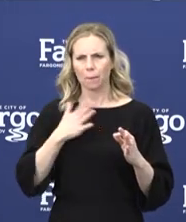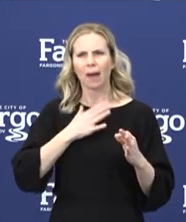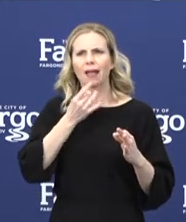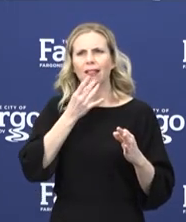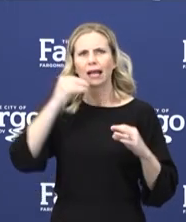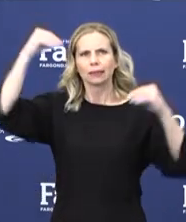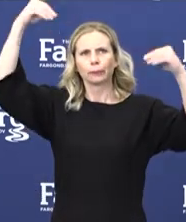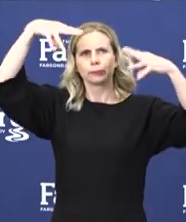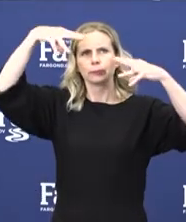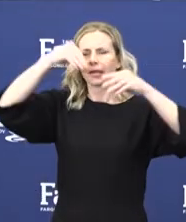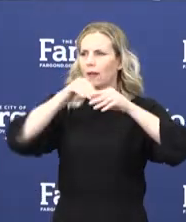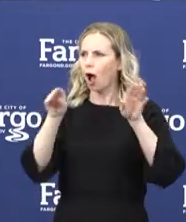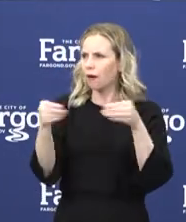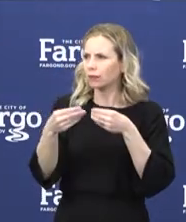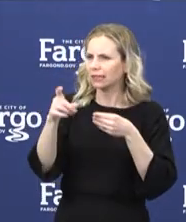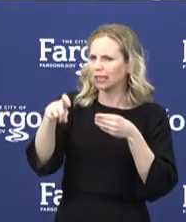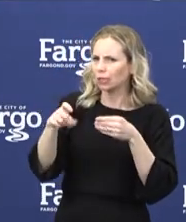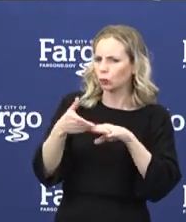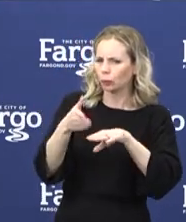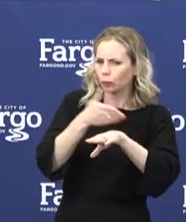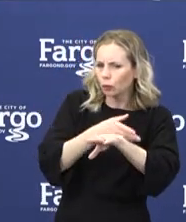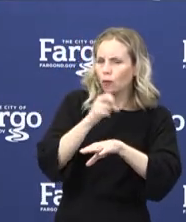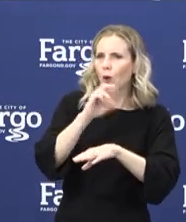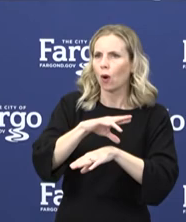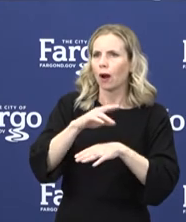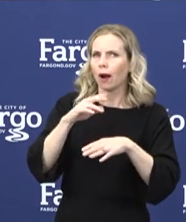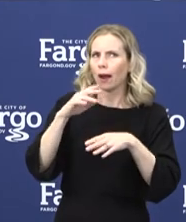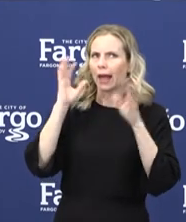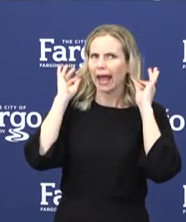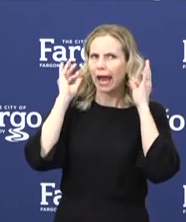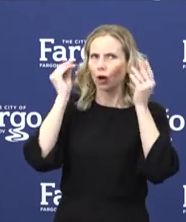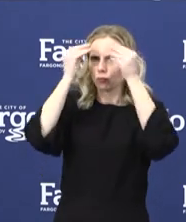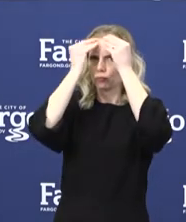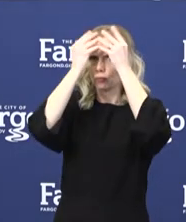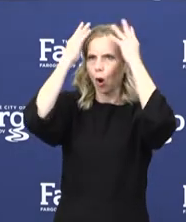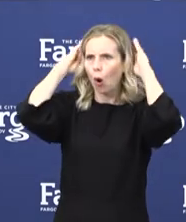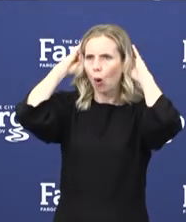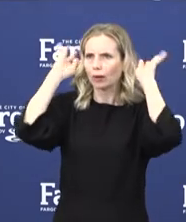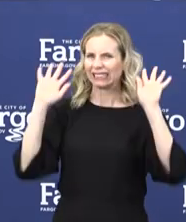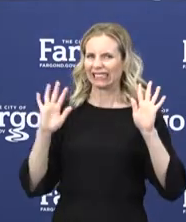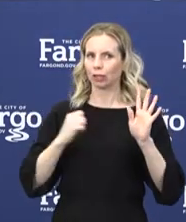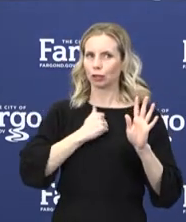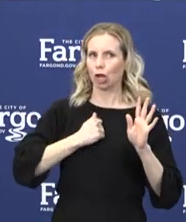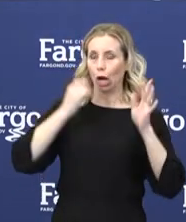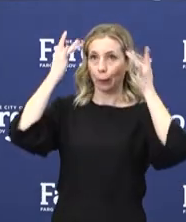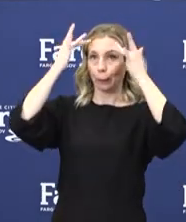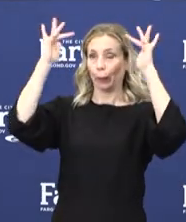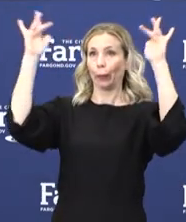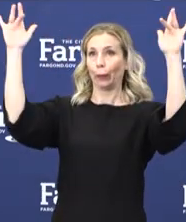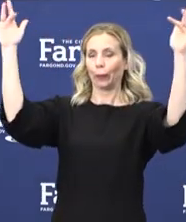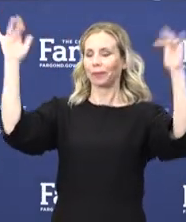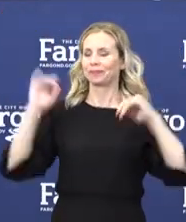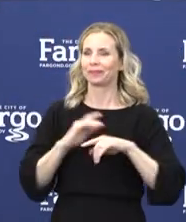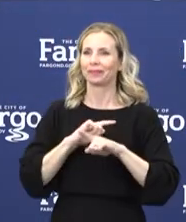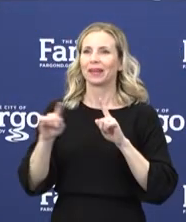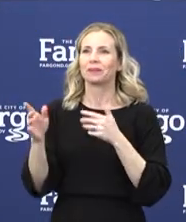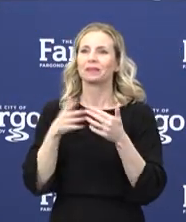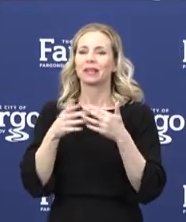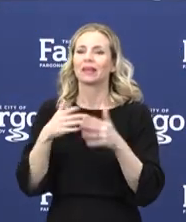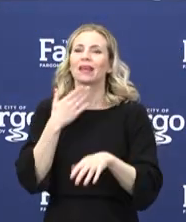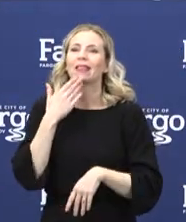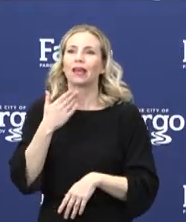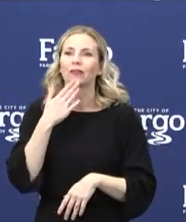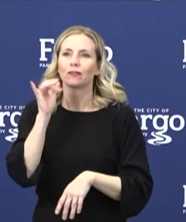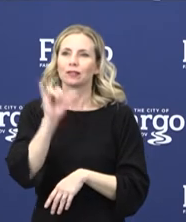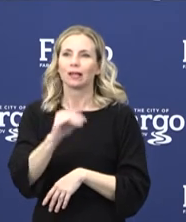I'm not quite sure which is the right answer, but uh, pardon the glare to everyone watching. So first of all, thank you to everyone for quarantining, working from home,